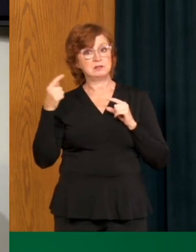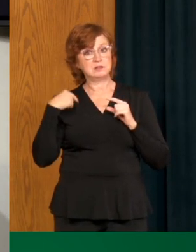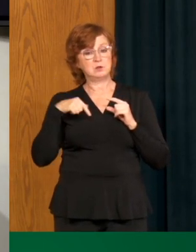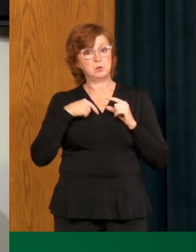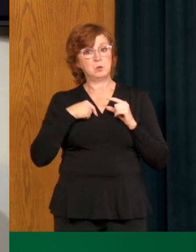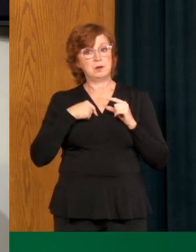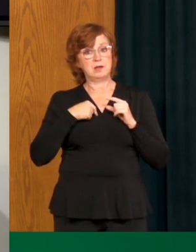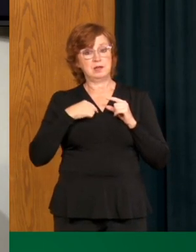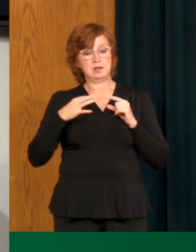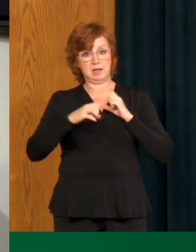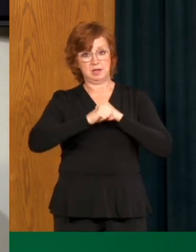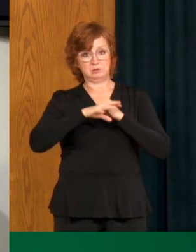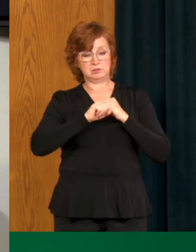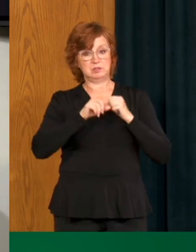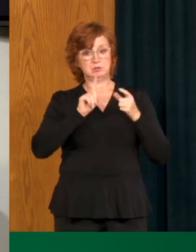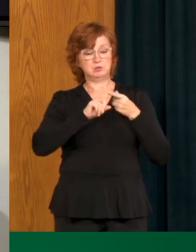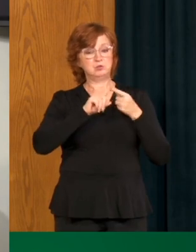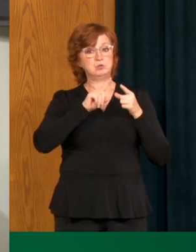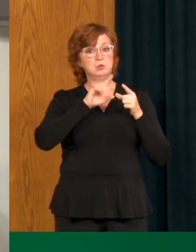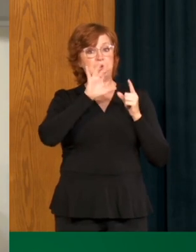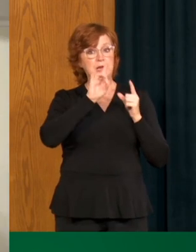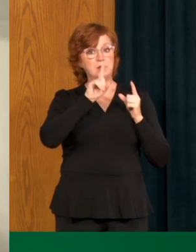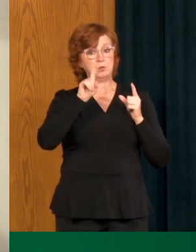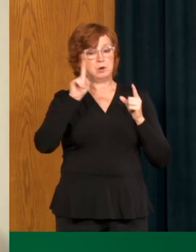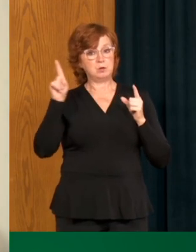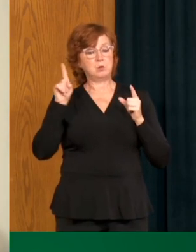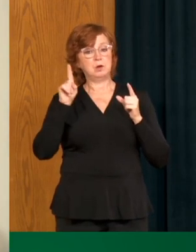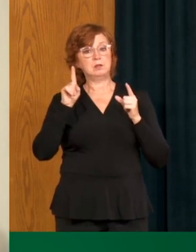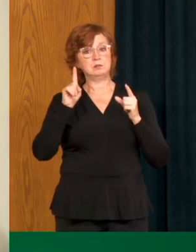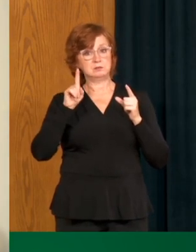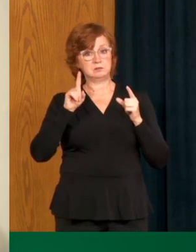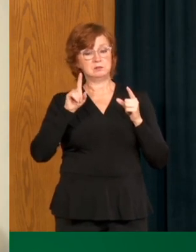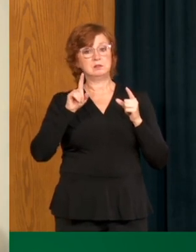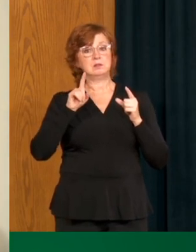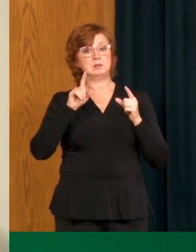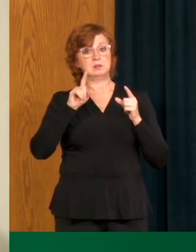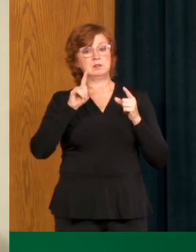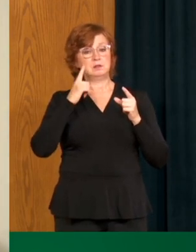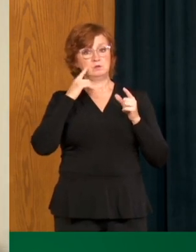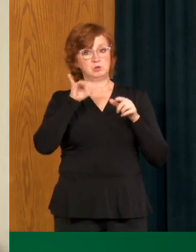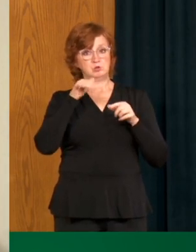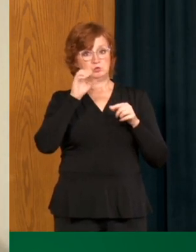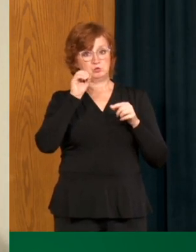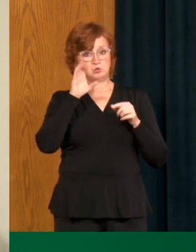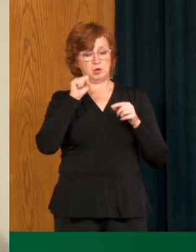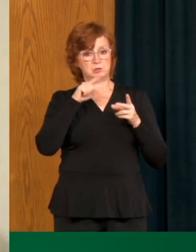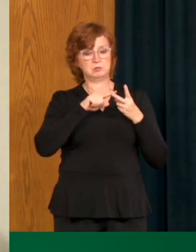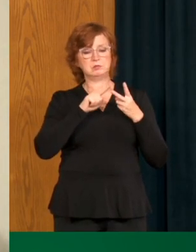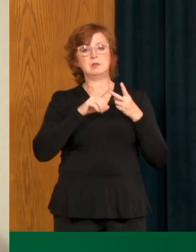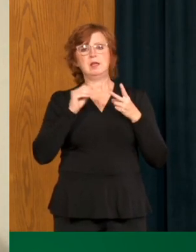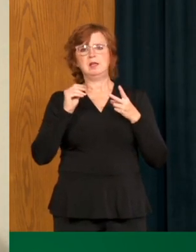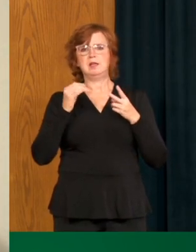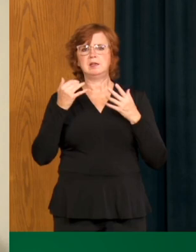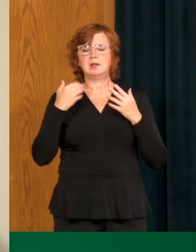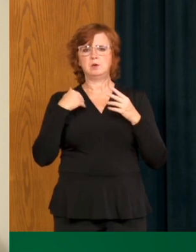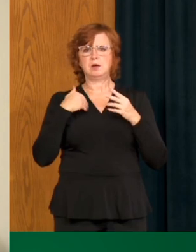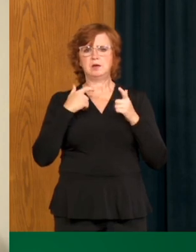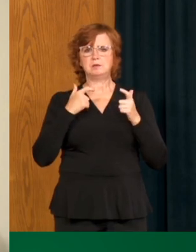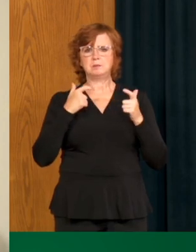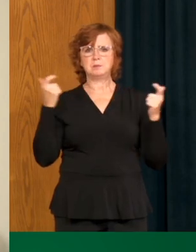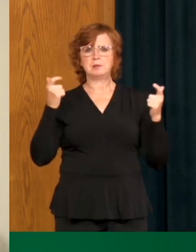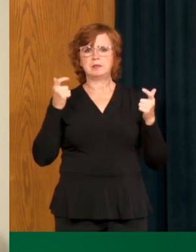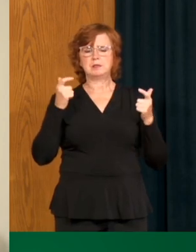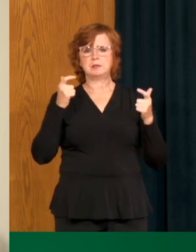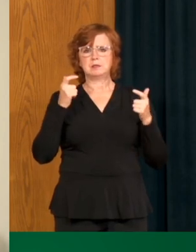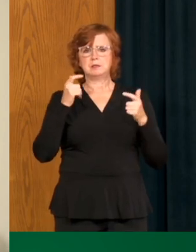for more people for 8-1-1 as well as even expanding our hours of operation at a number of our, certainly our larger testing centers and